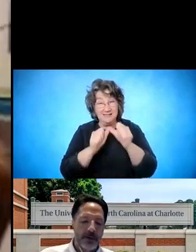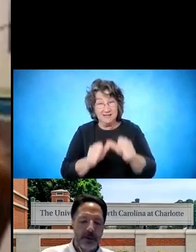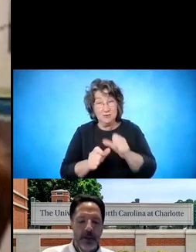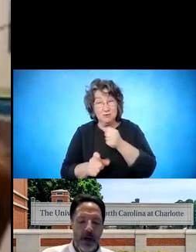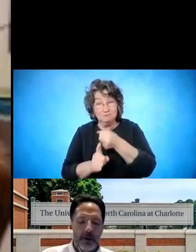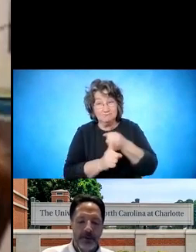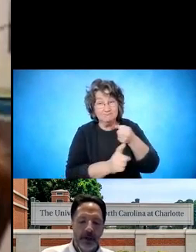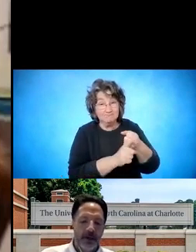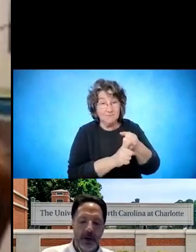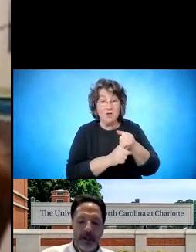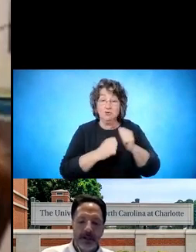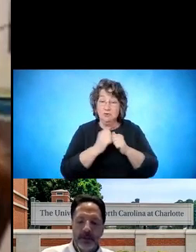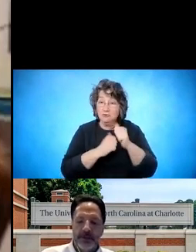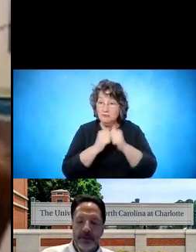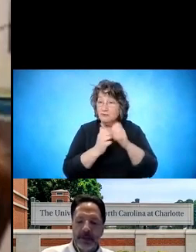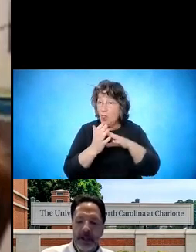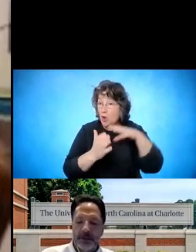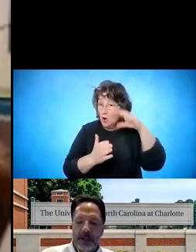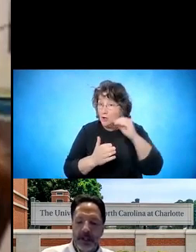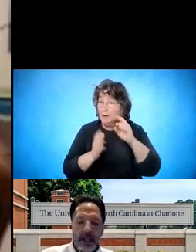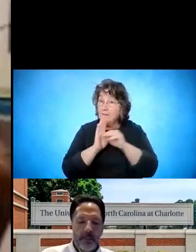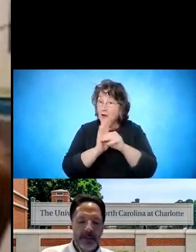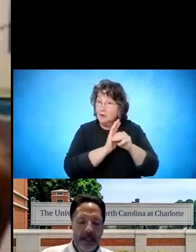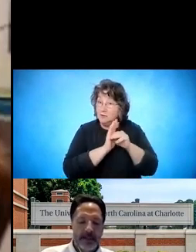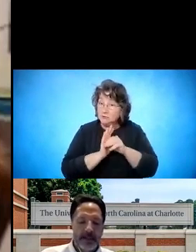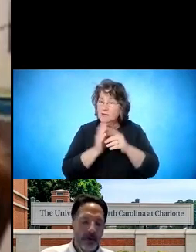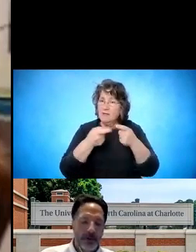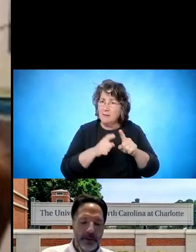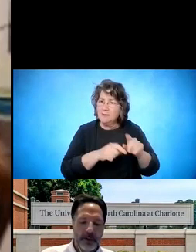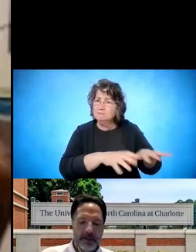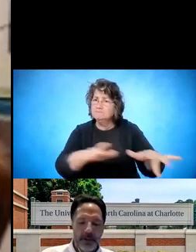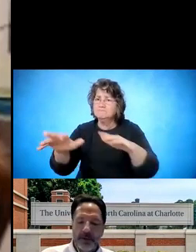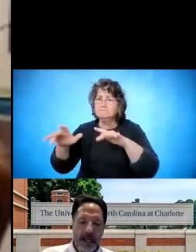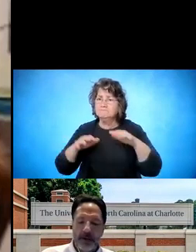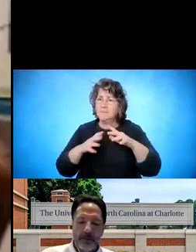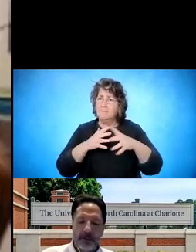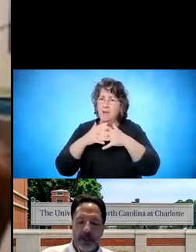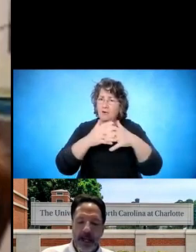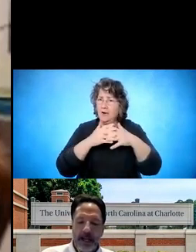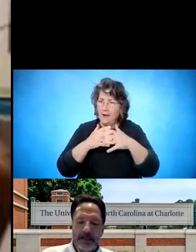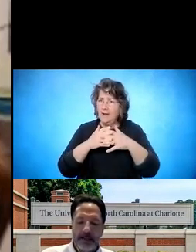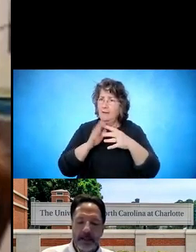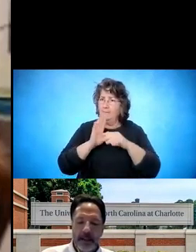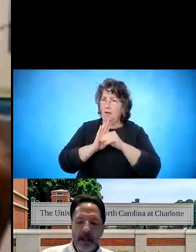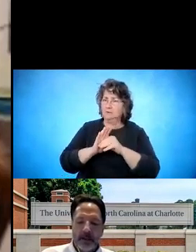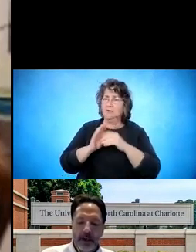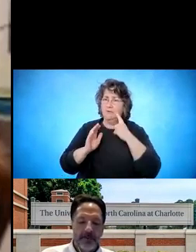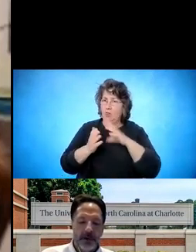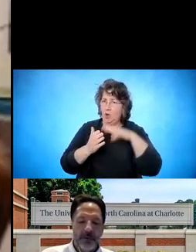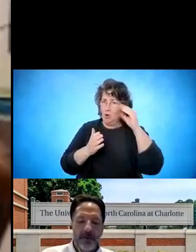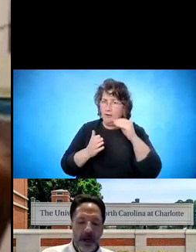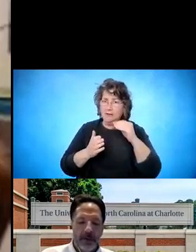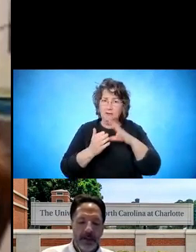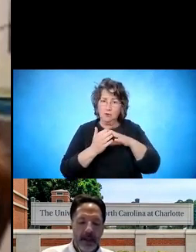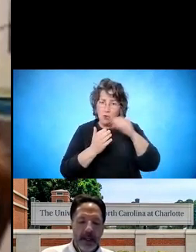the instructional learning models that are occurring in schools throughout the country, with states and local districts using at-home learning packets, learning